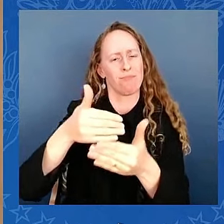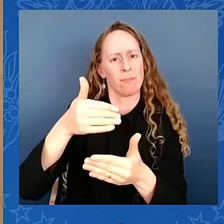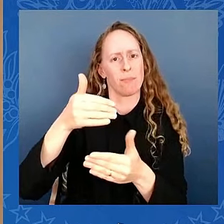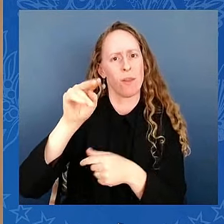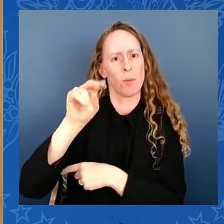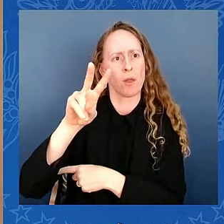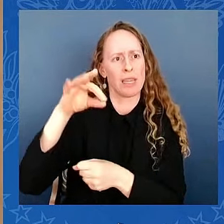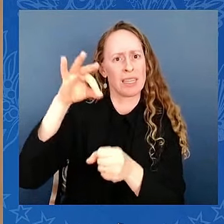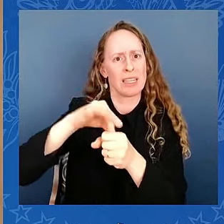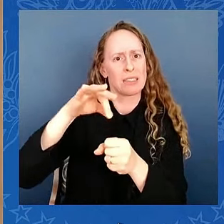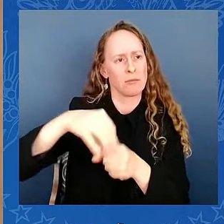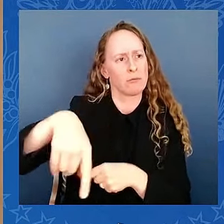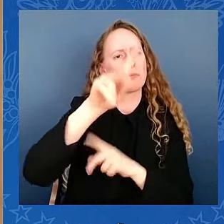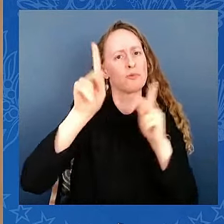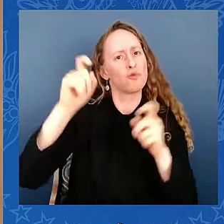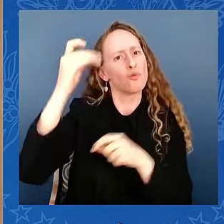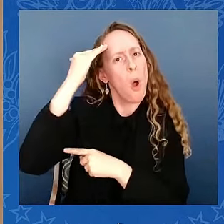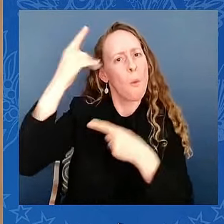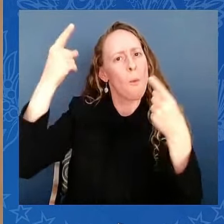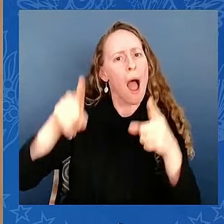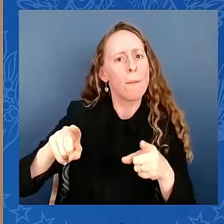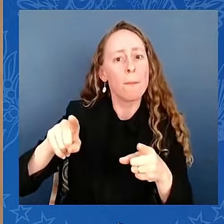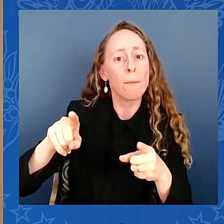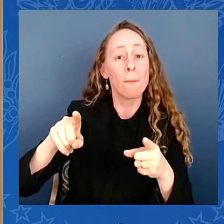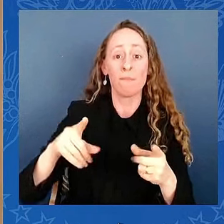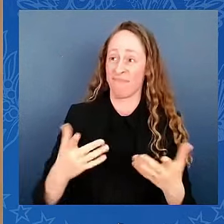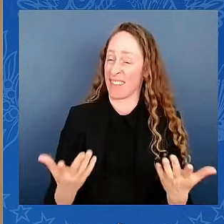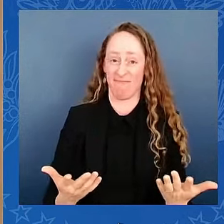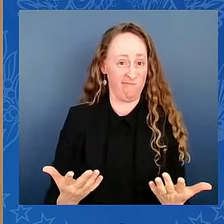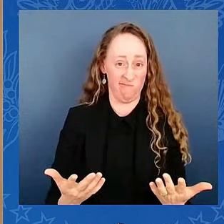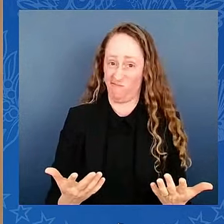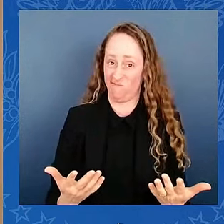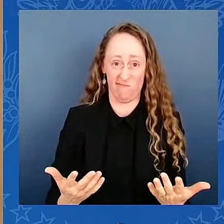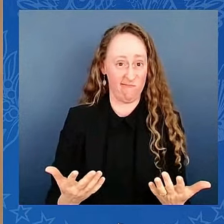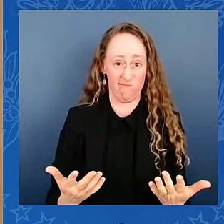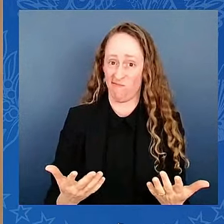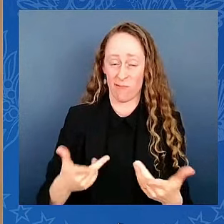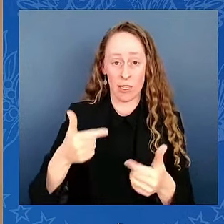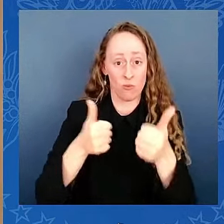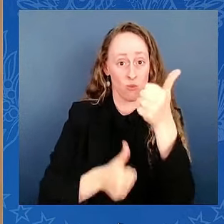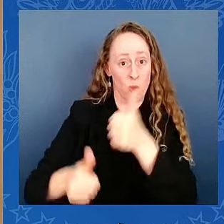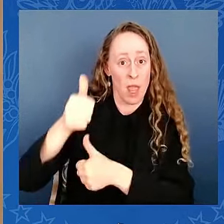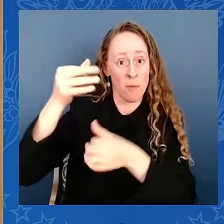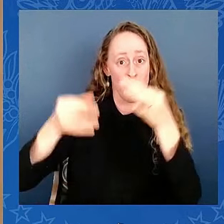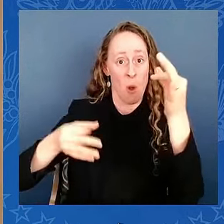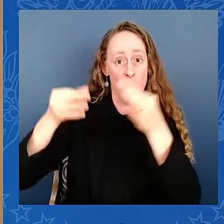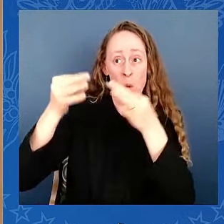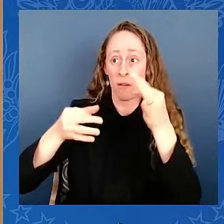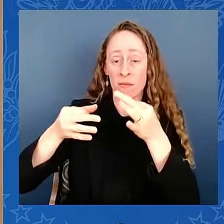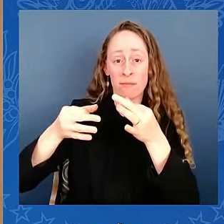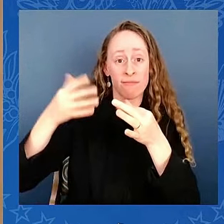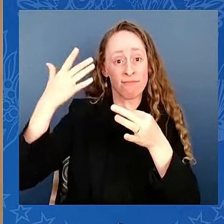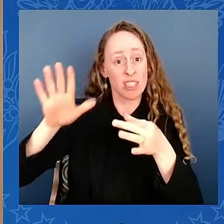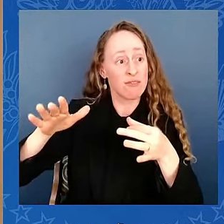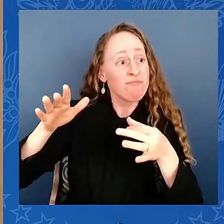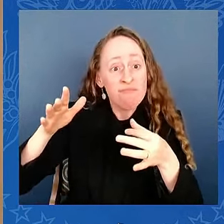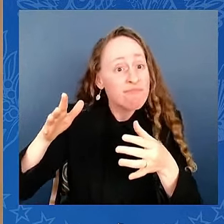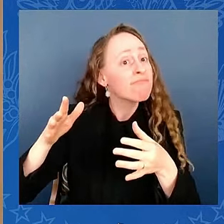today's decision, that is highly, highly unlikely. It's a terrible disservice to the people of this nation.